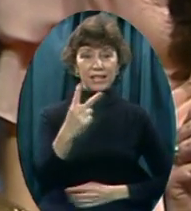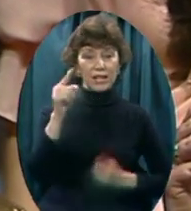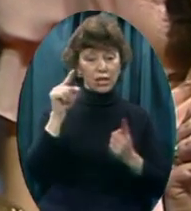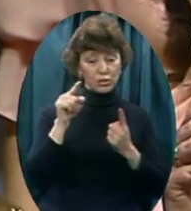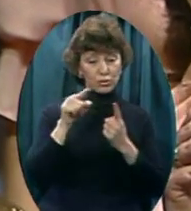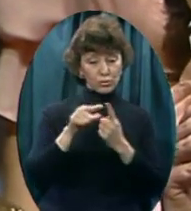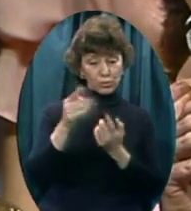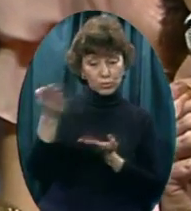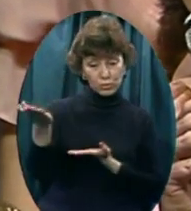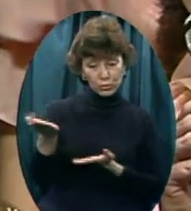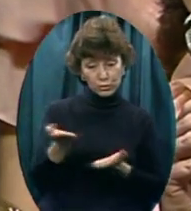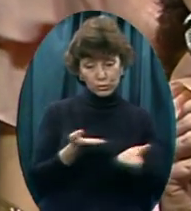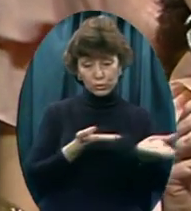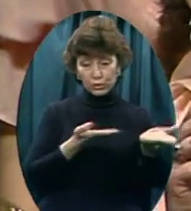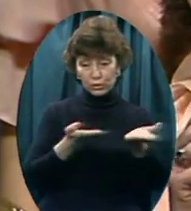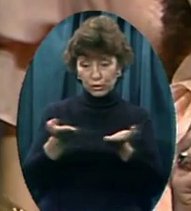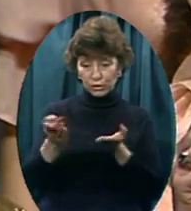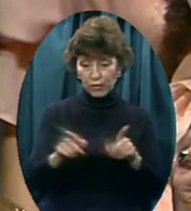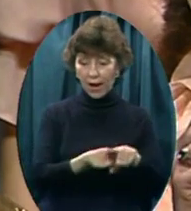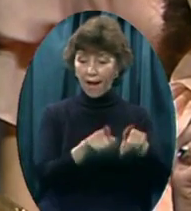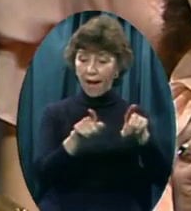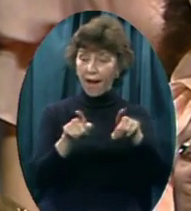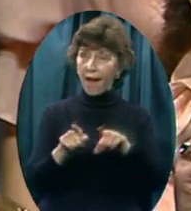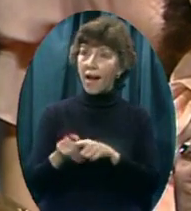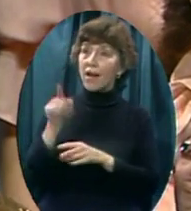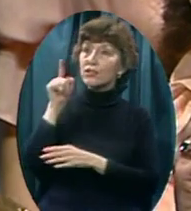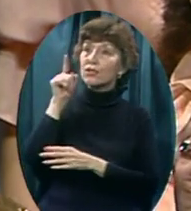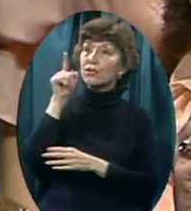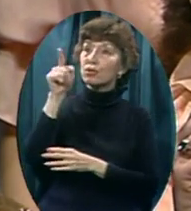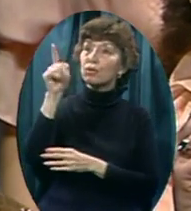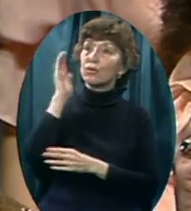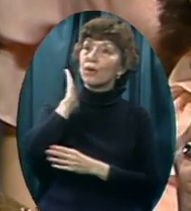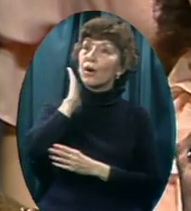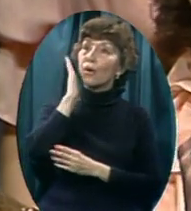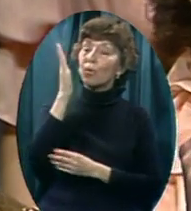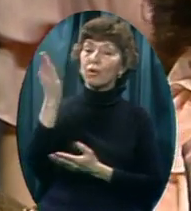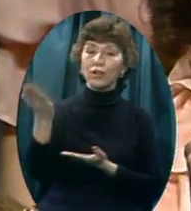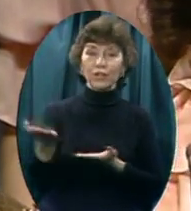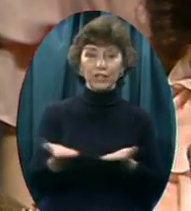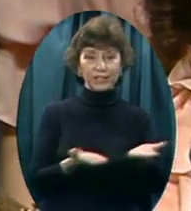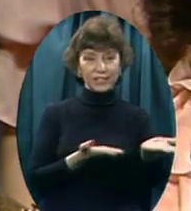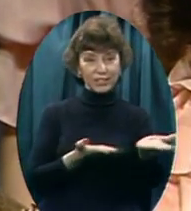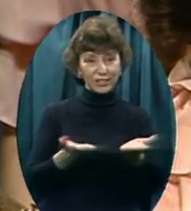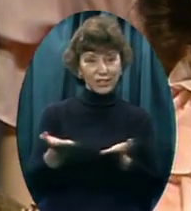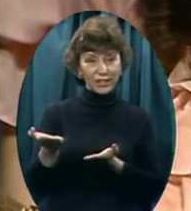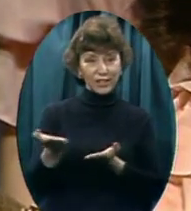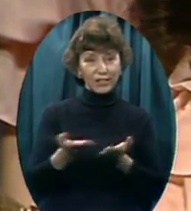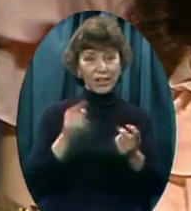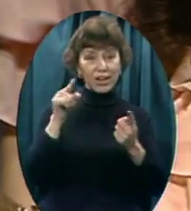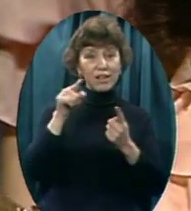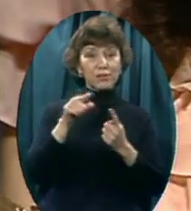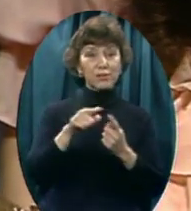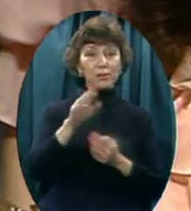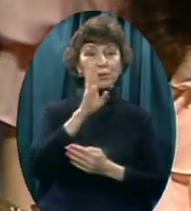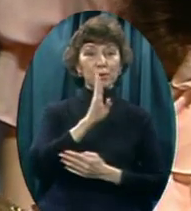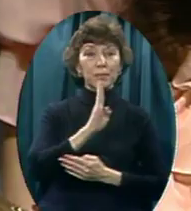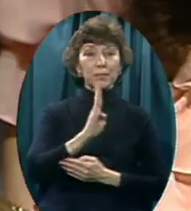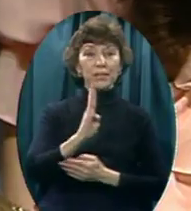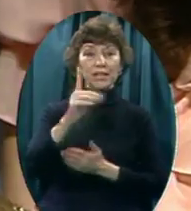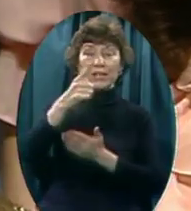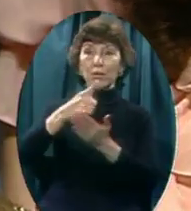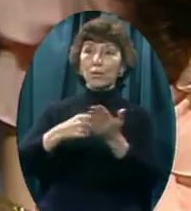as you would serve, to be what